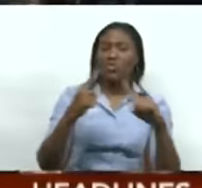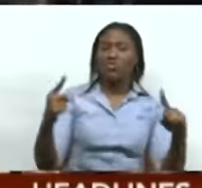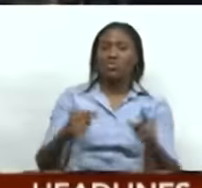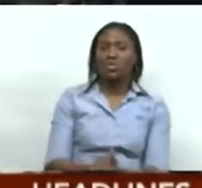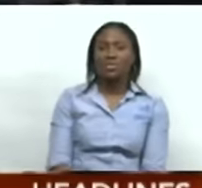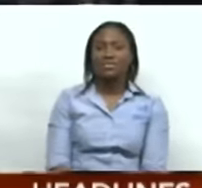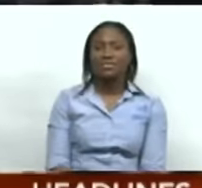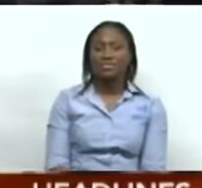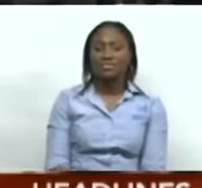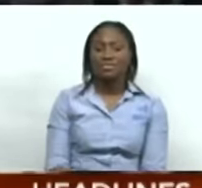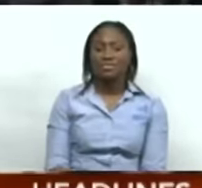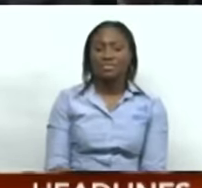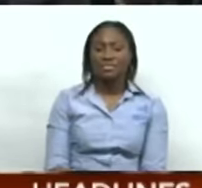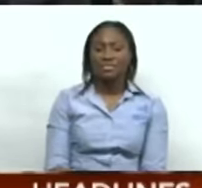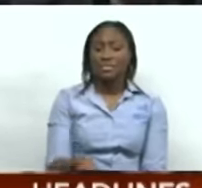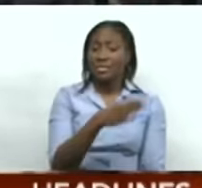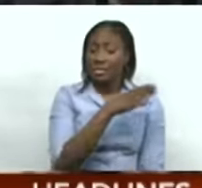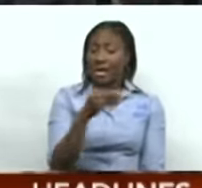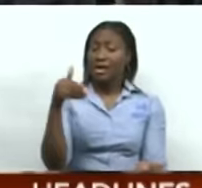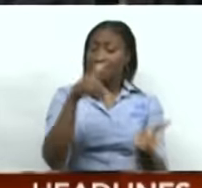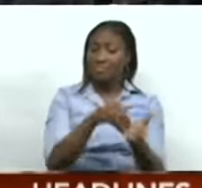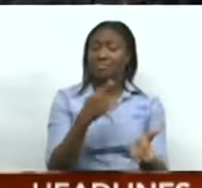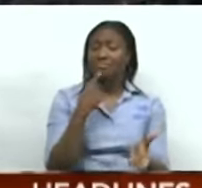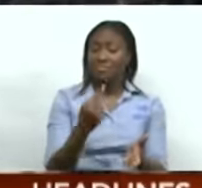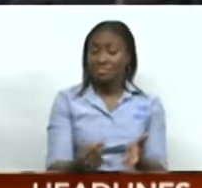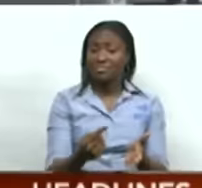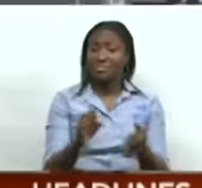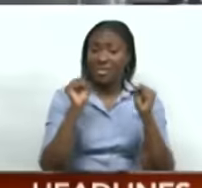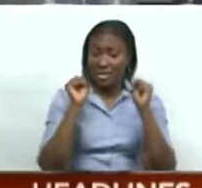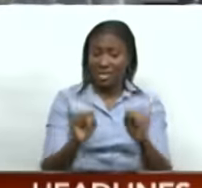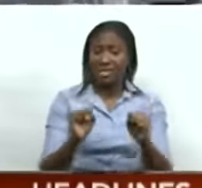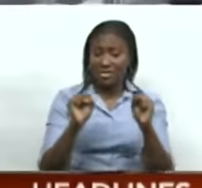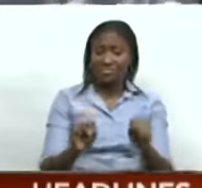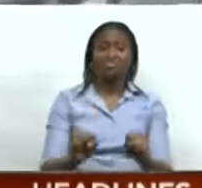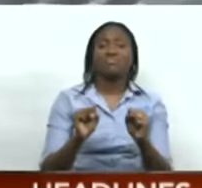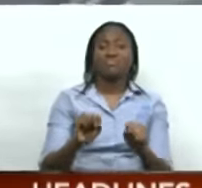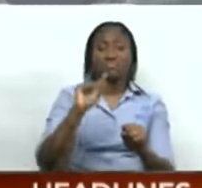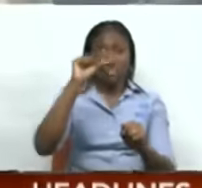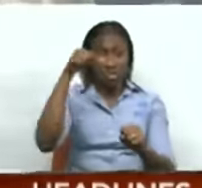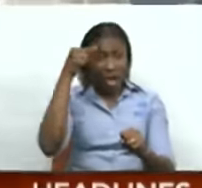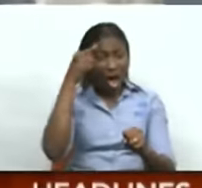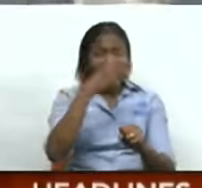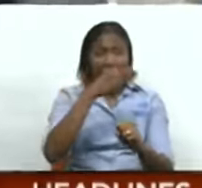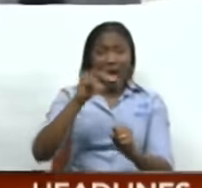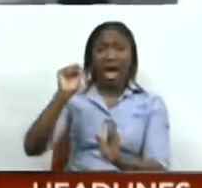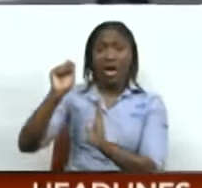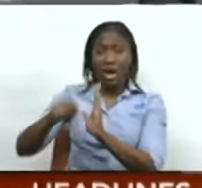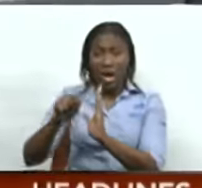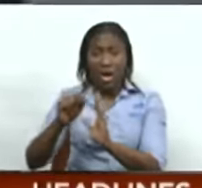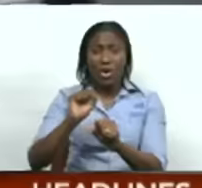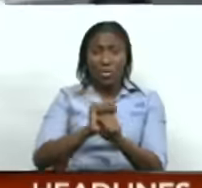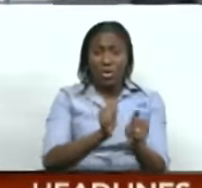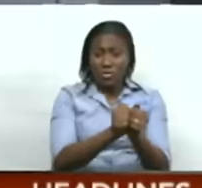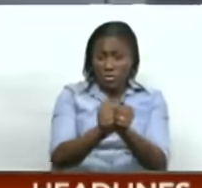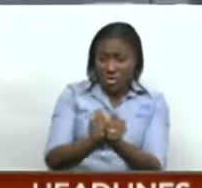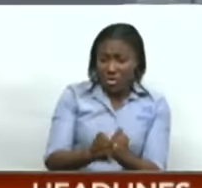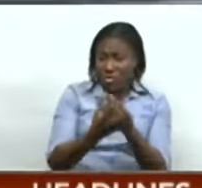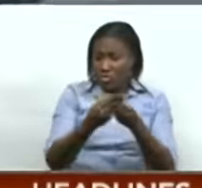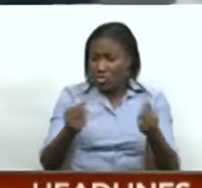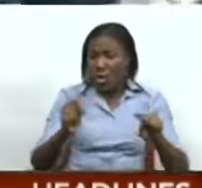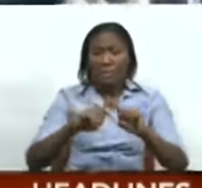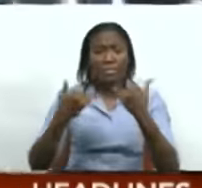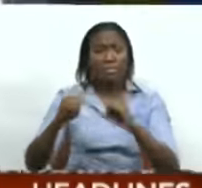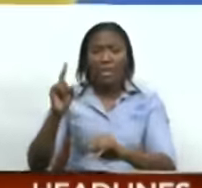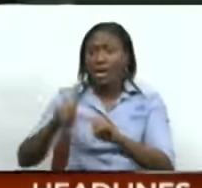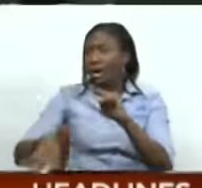But while he again reiterated that the elements of the state worked seamlessly together to get this conviction, Anthony Smith is still not